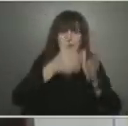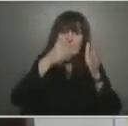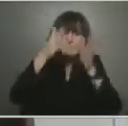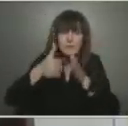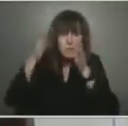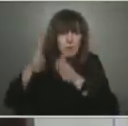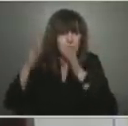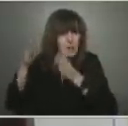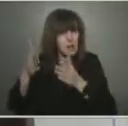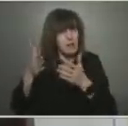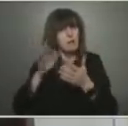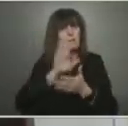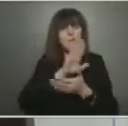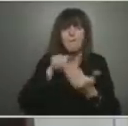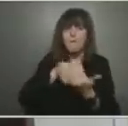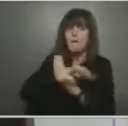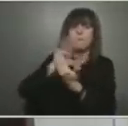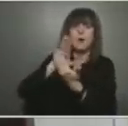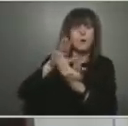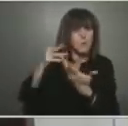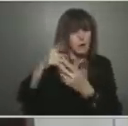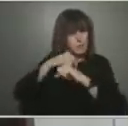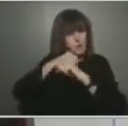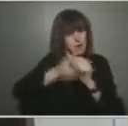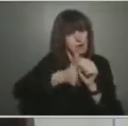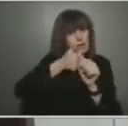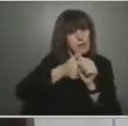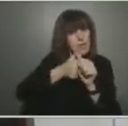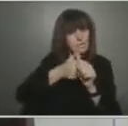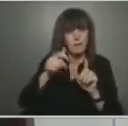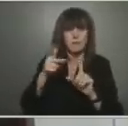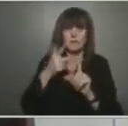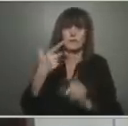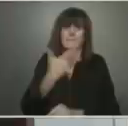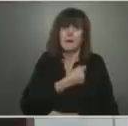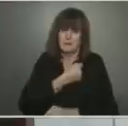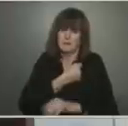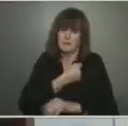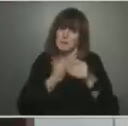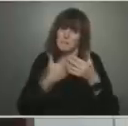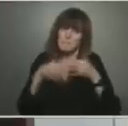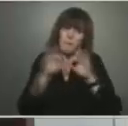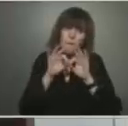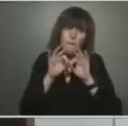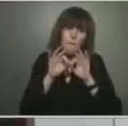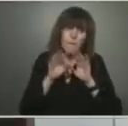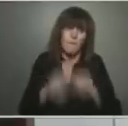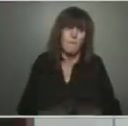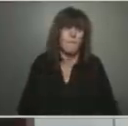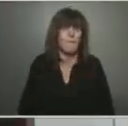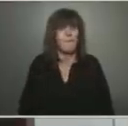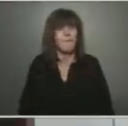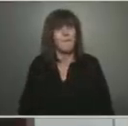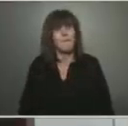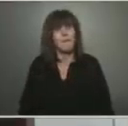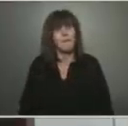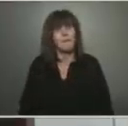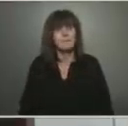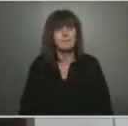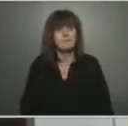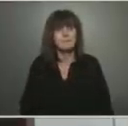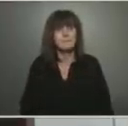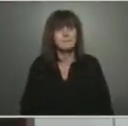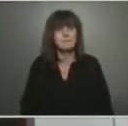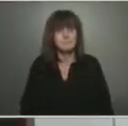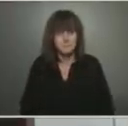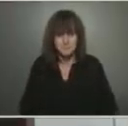key. Next question. Your next question comes from Brian Lilly with the Toronto Sun.